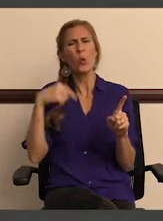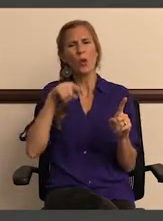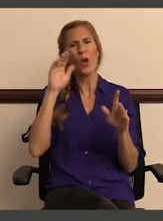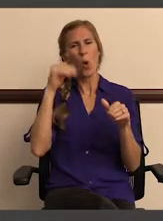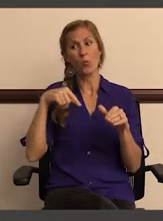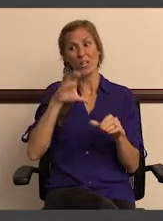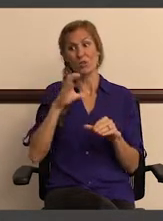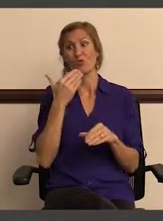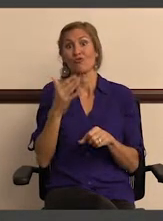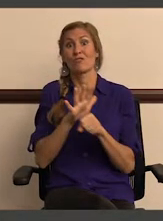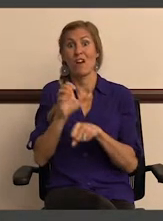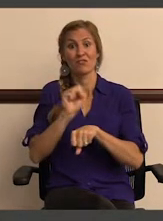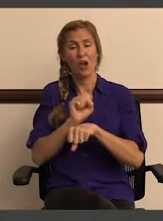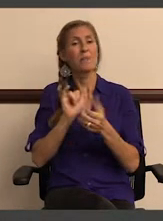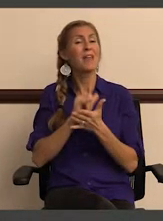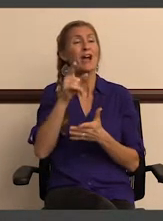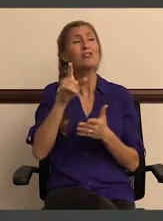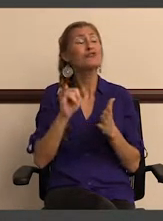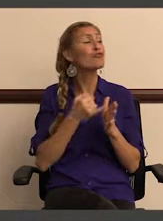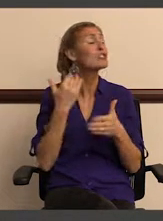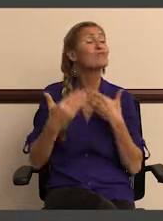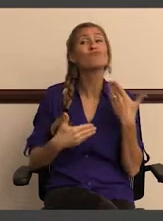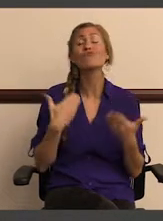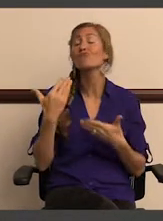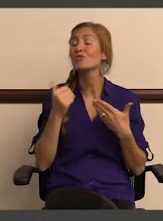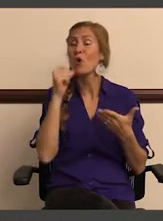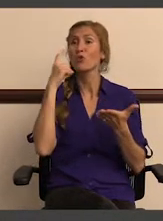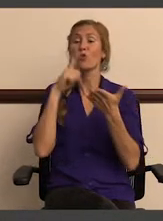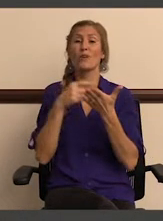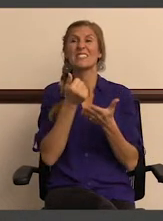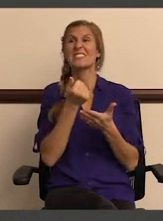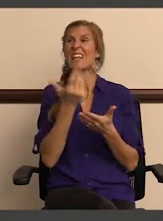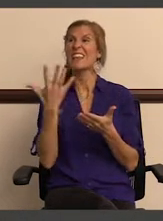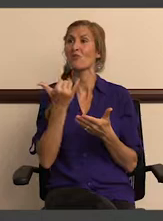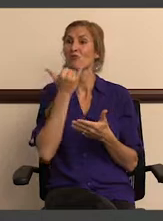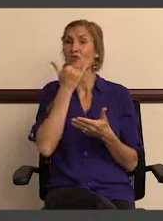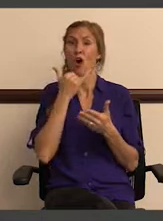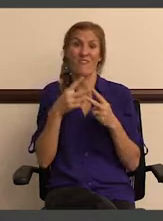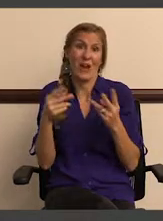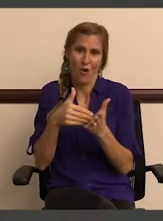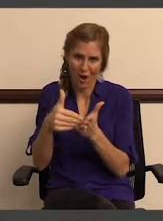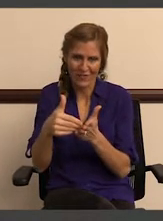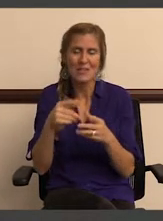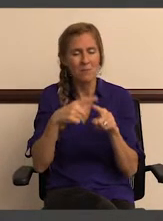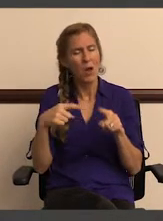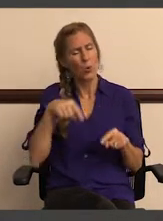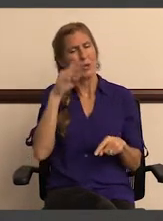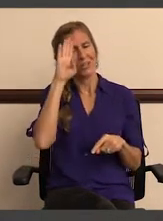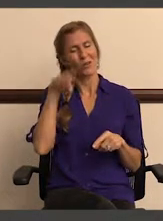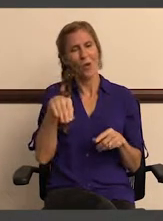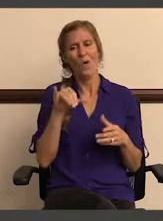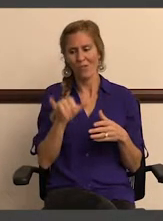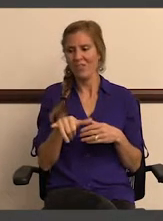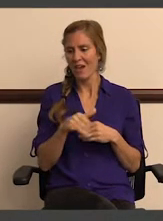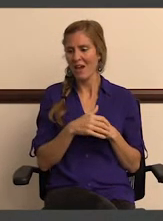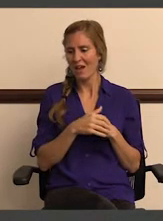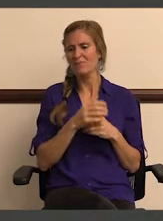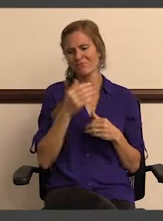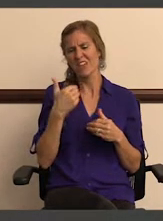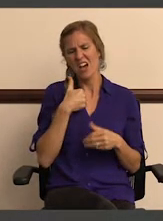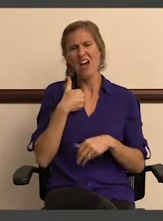we're hoping that we do a good enough job that maybe you don't notice that there's anything wrong very often. But we do know that,